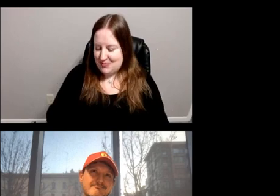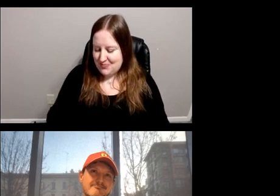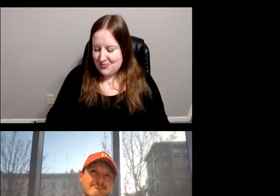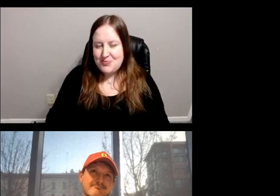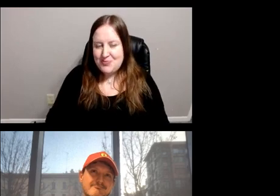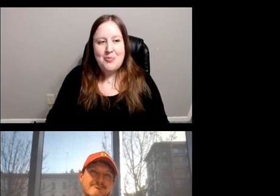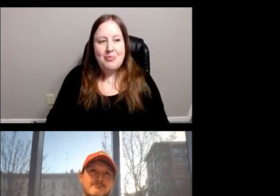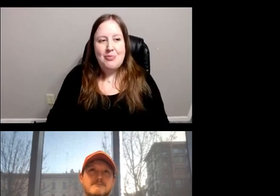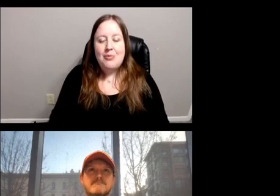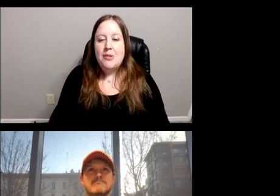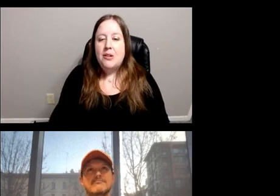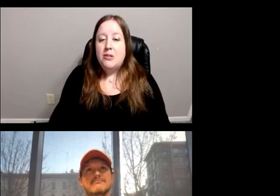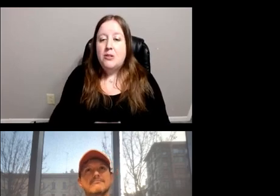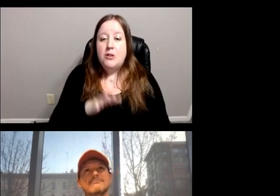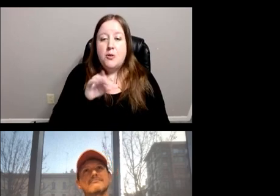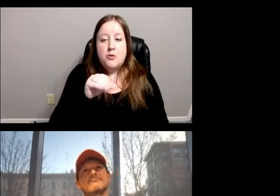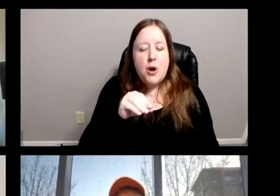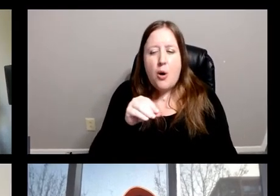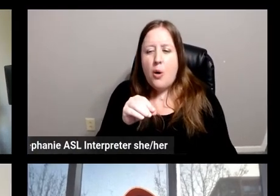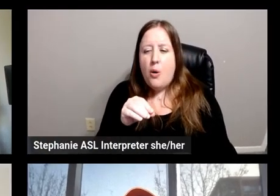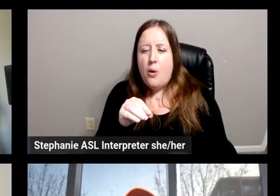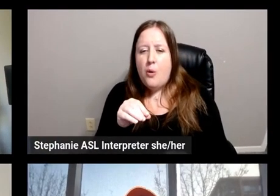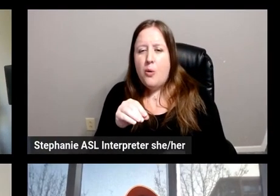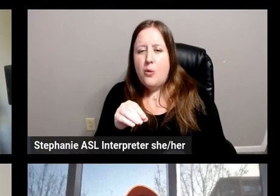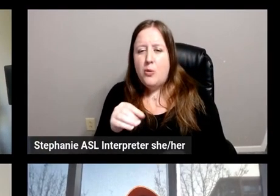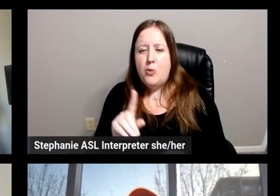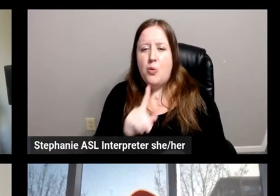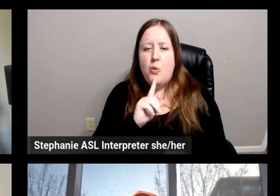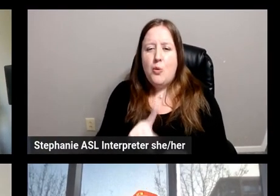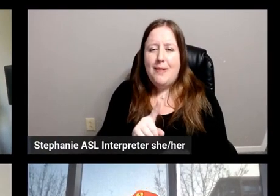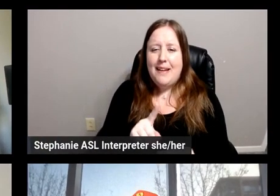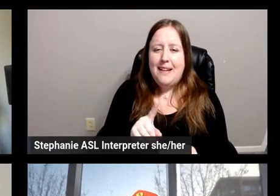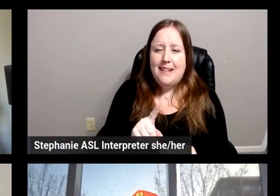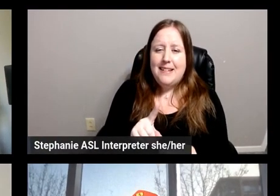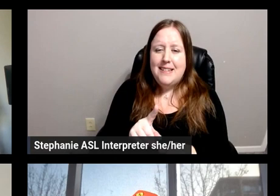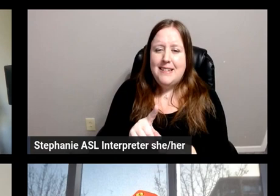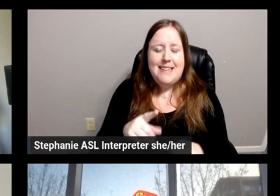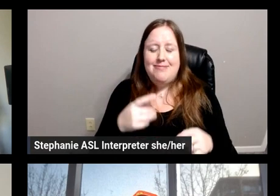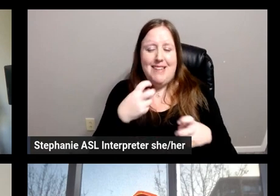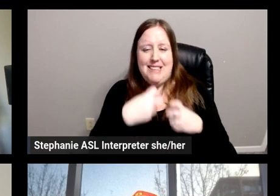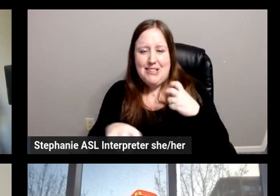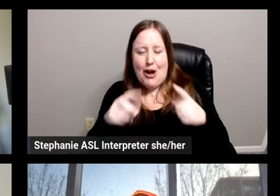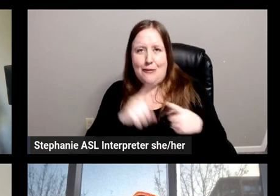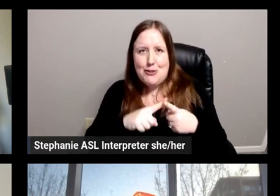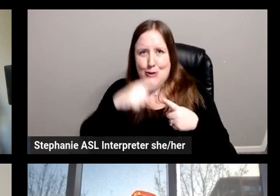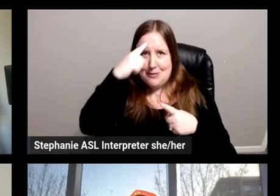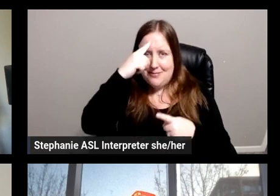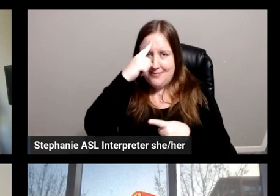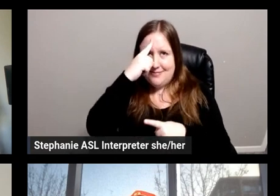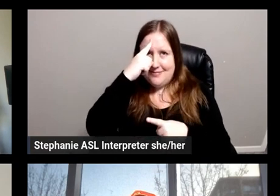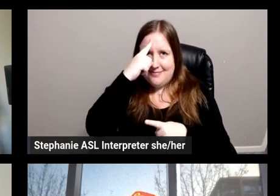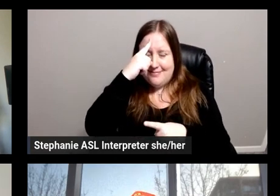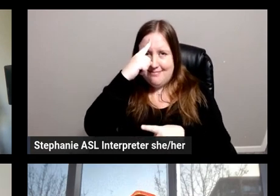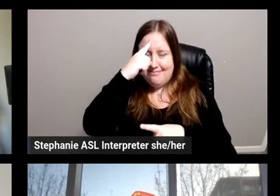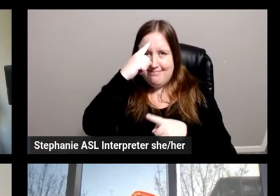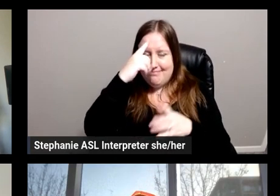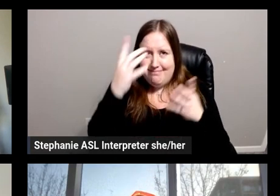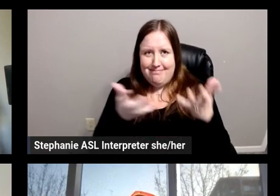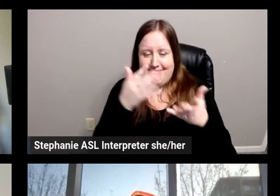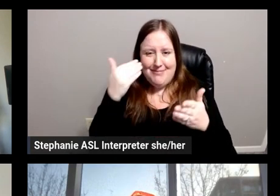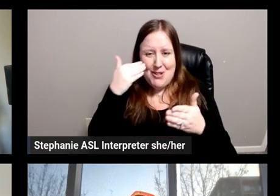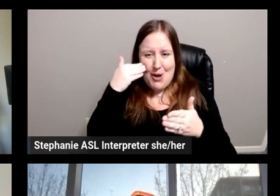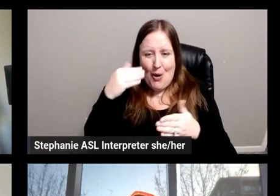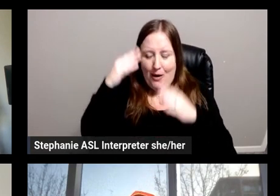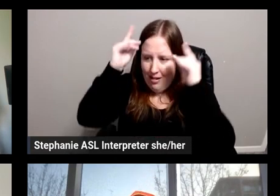So kind of difficult to mix passion and, you know, straight thinking in this moment, because again, as I told you, I grew up in a